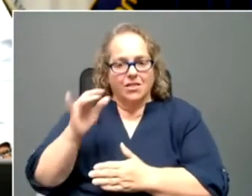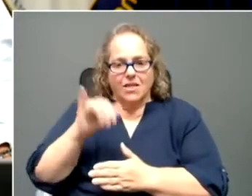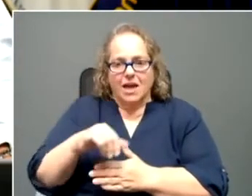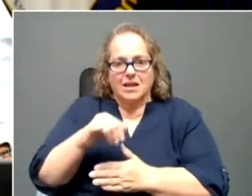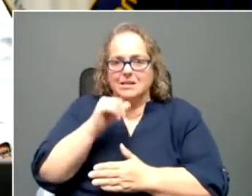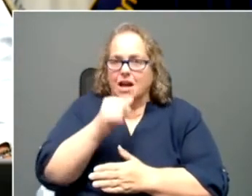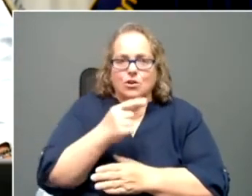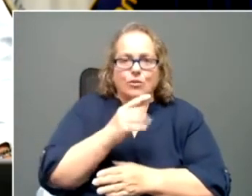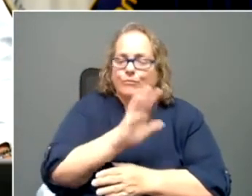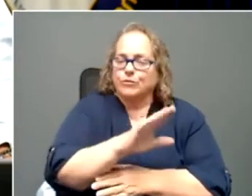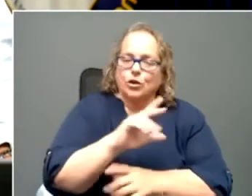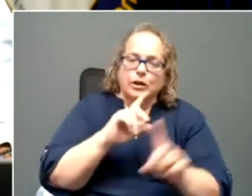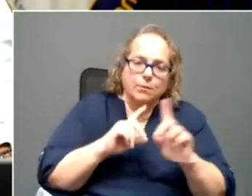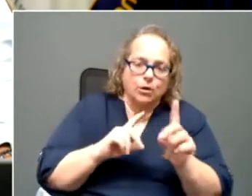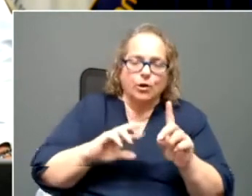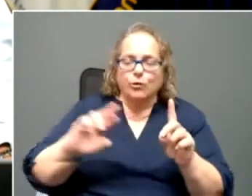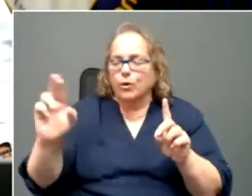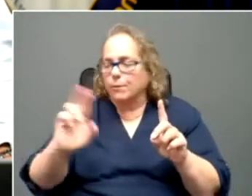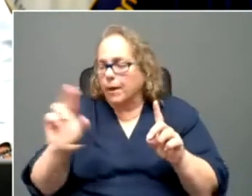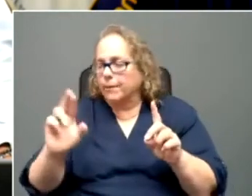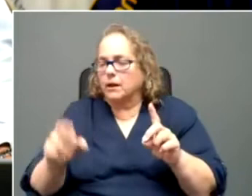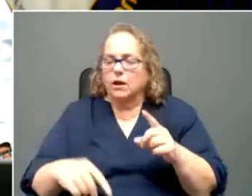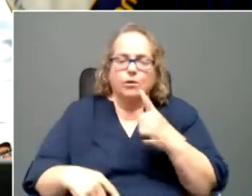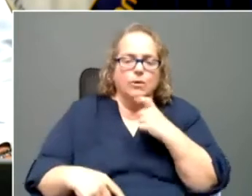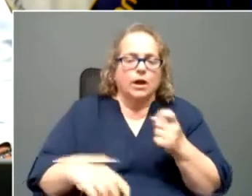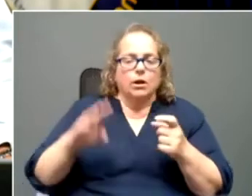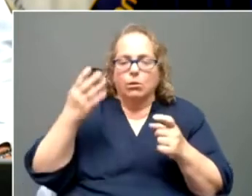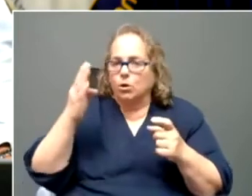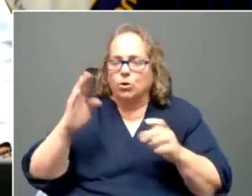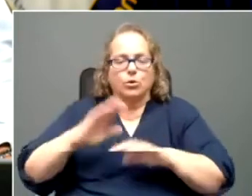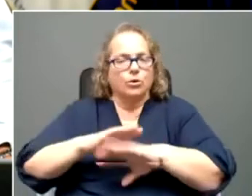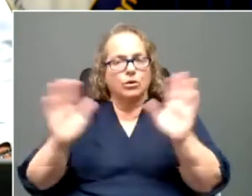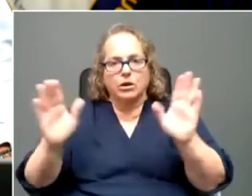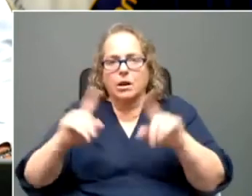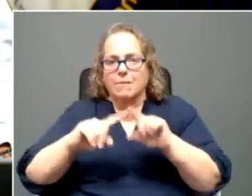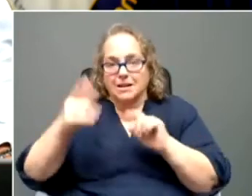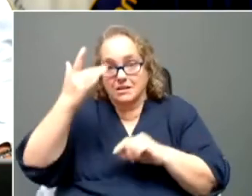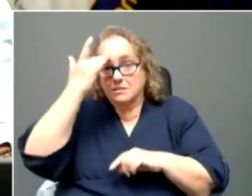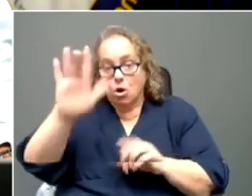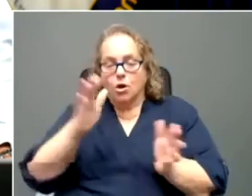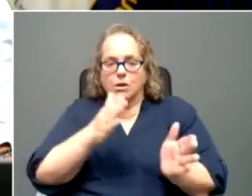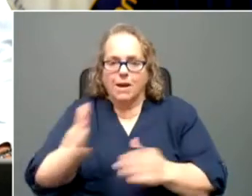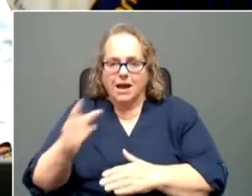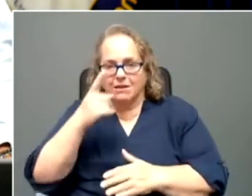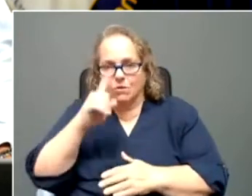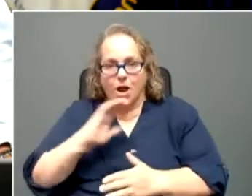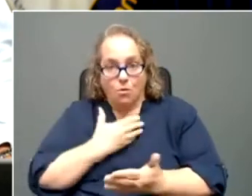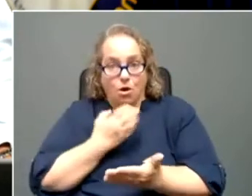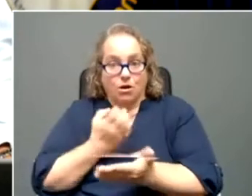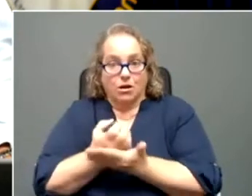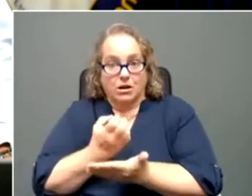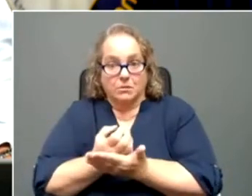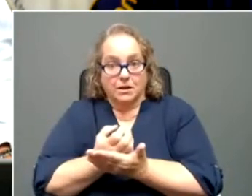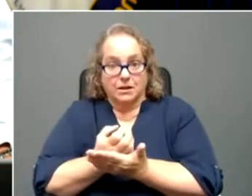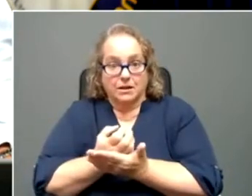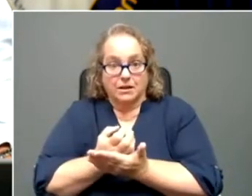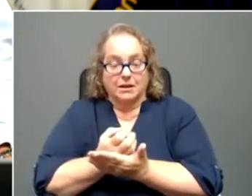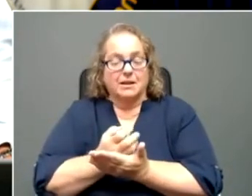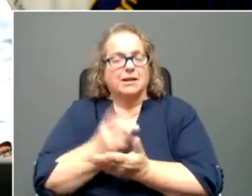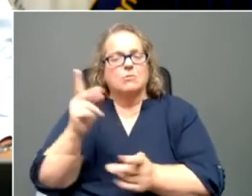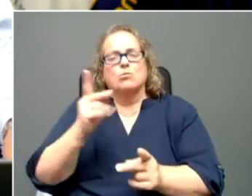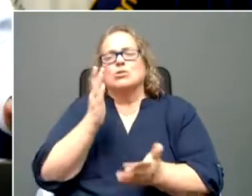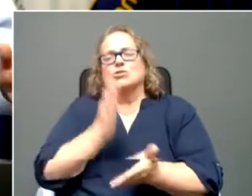a blue plan, not a Democrat or Republican plan, but a smart plan for our economy and folks that just stopped playing politics,